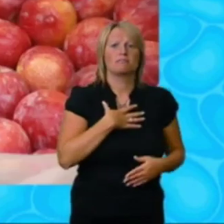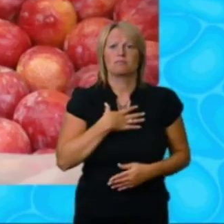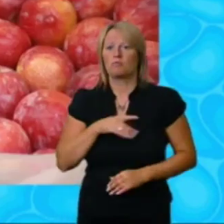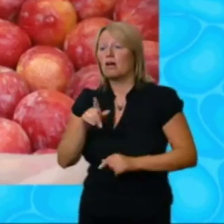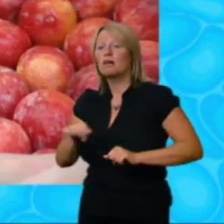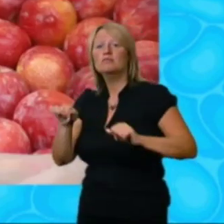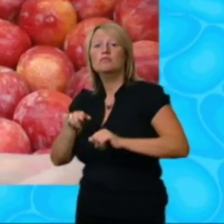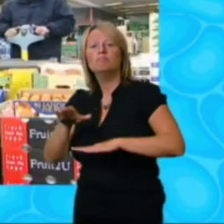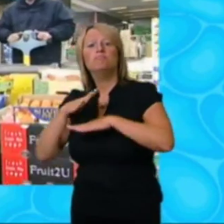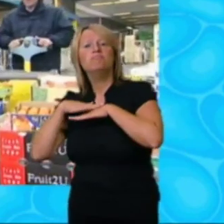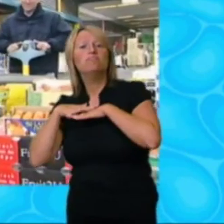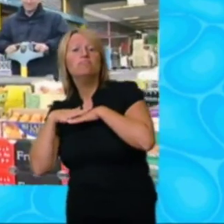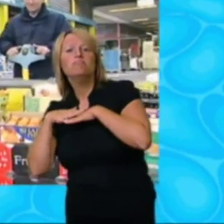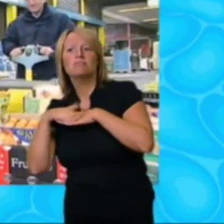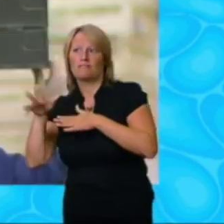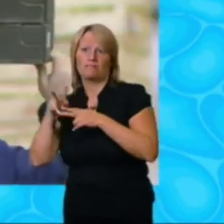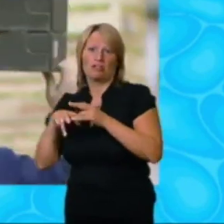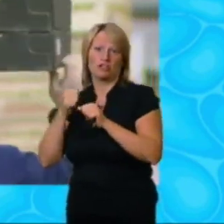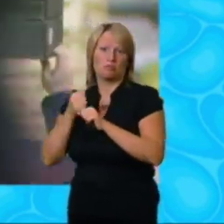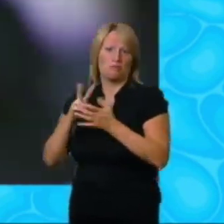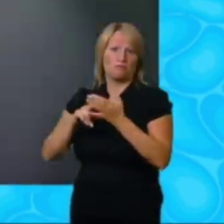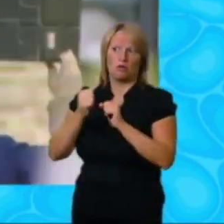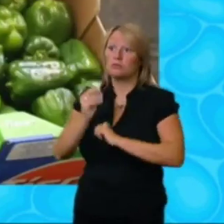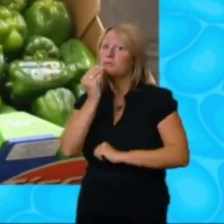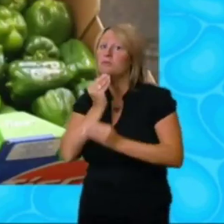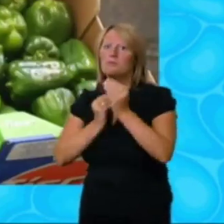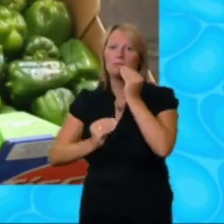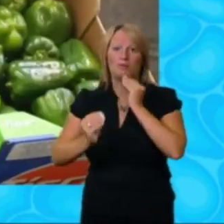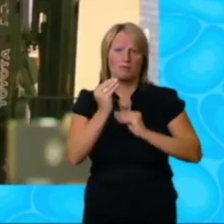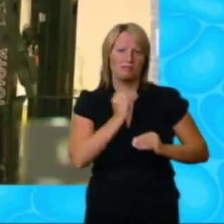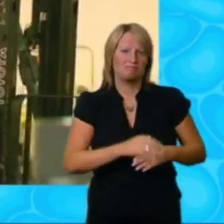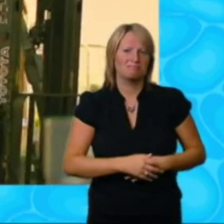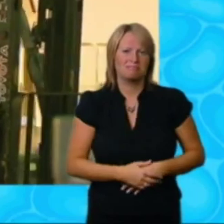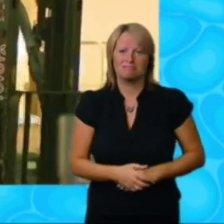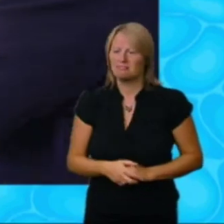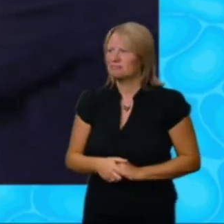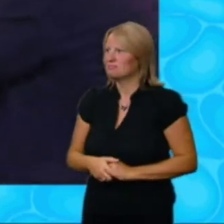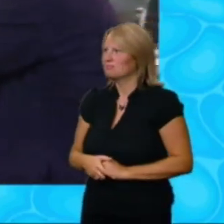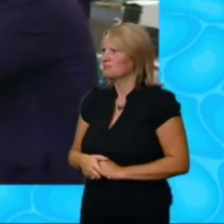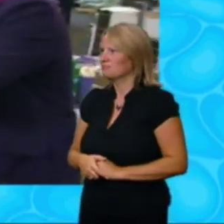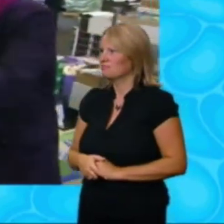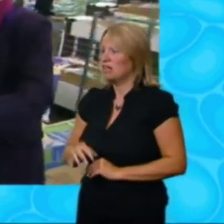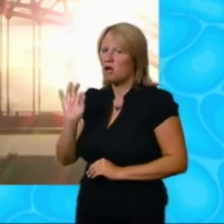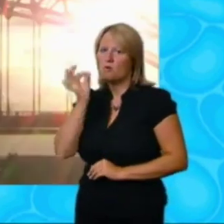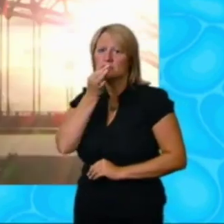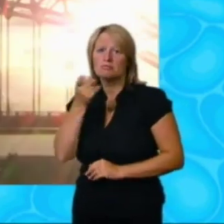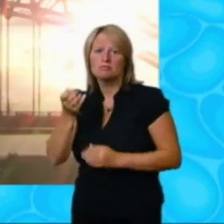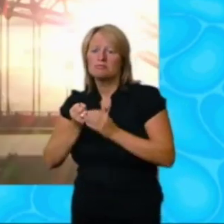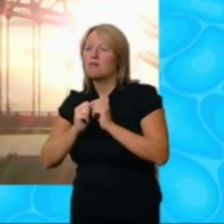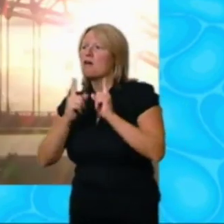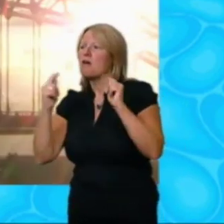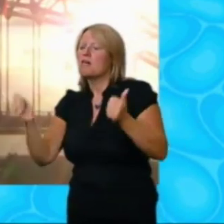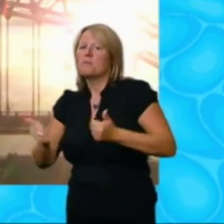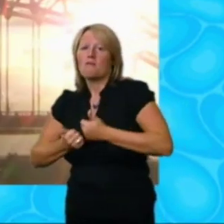while you still sleep those fruit and veg to eat, and the flowers in the